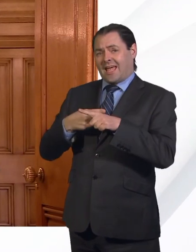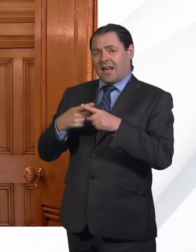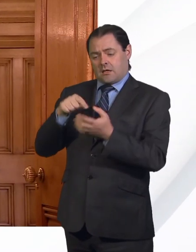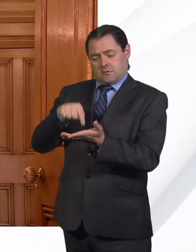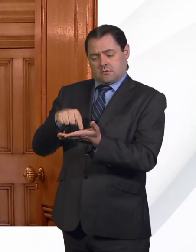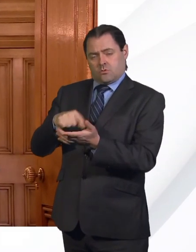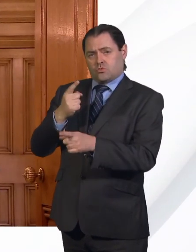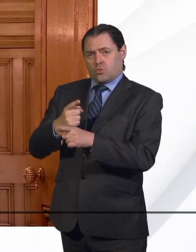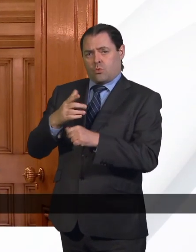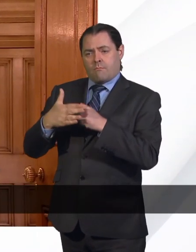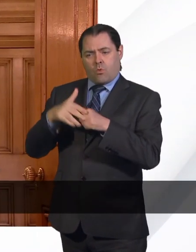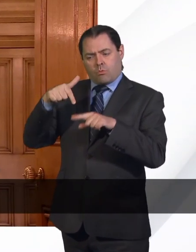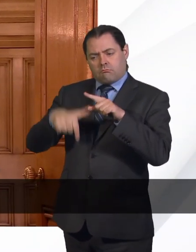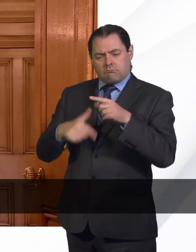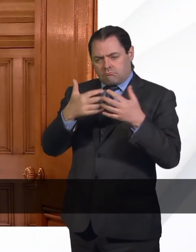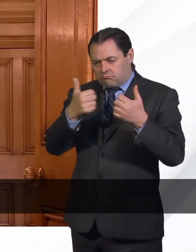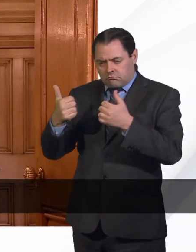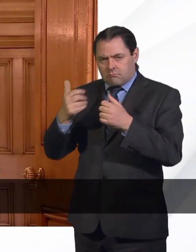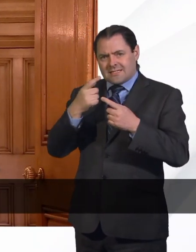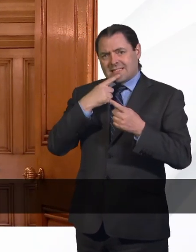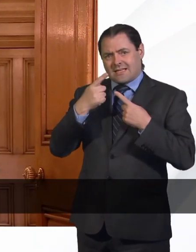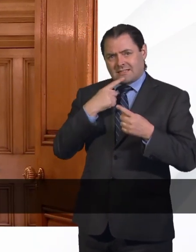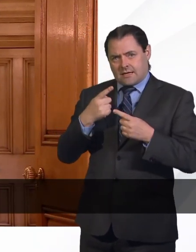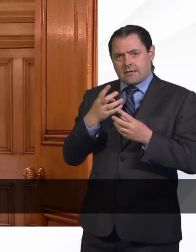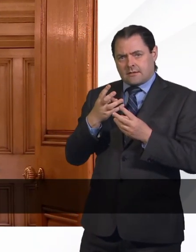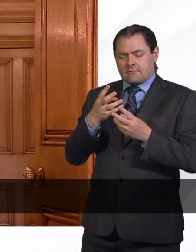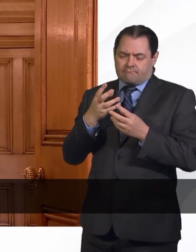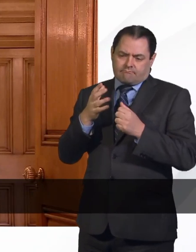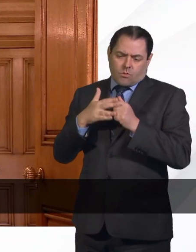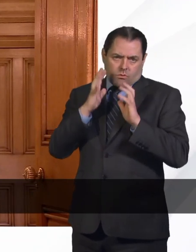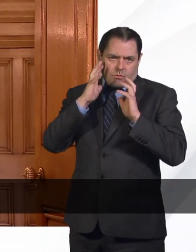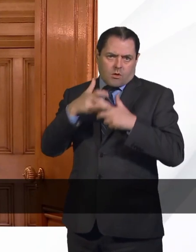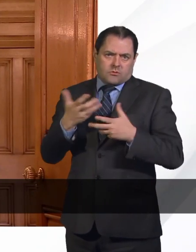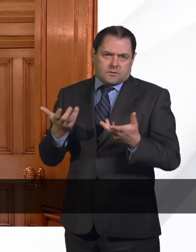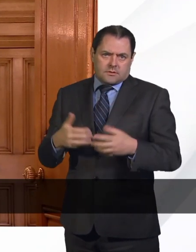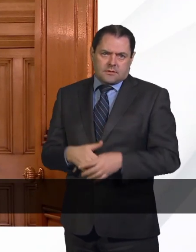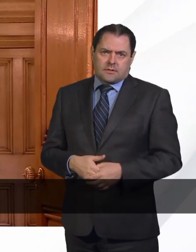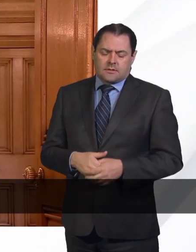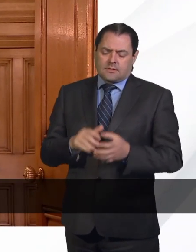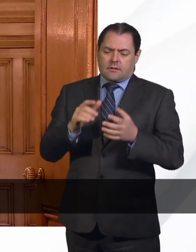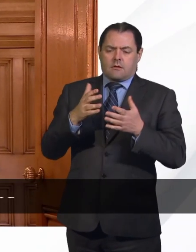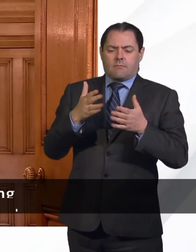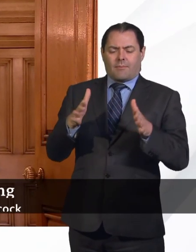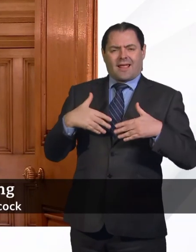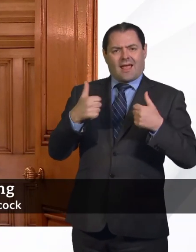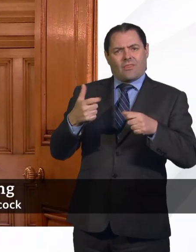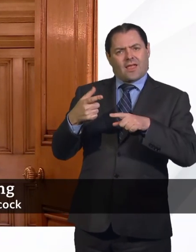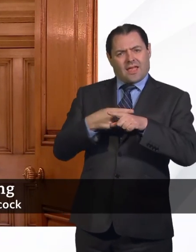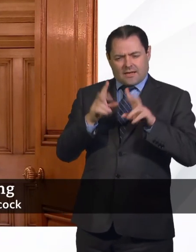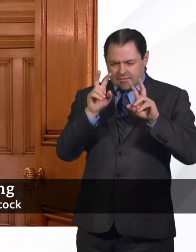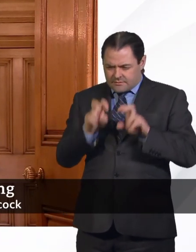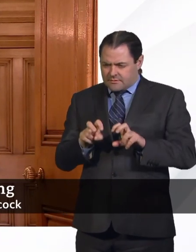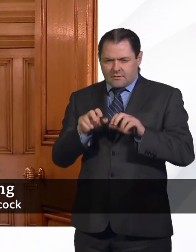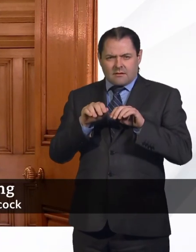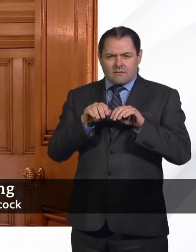further data, some of which are much more troubling. The PHE investigation into the way in which the